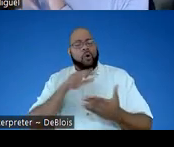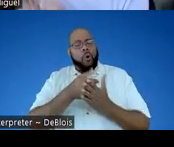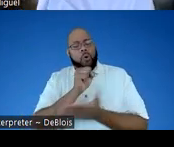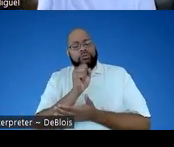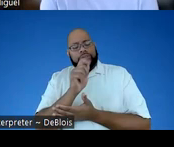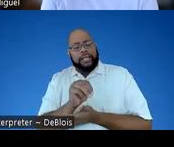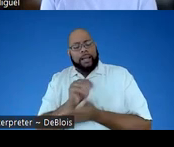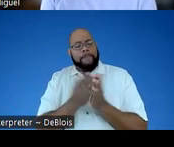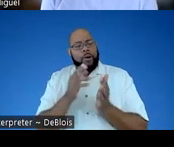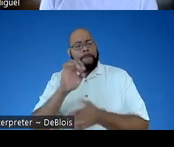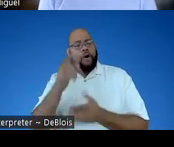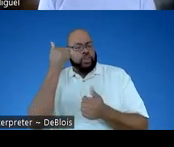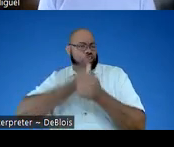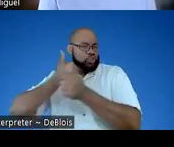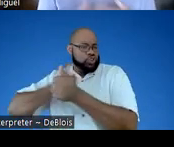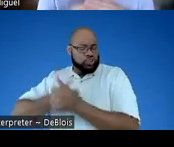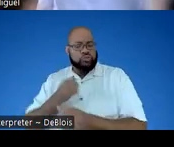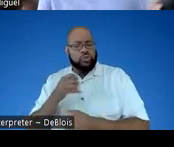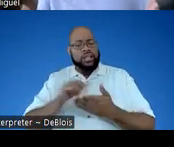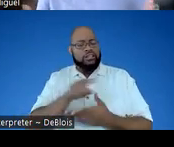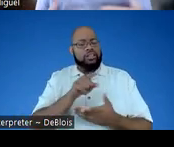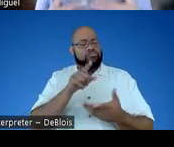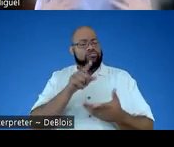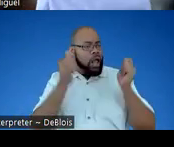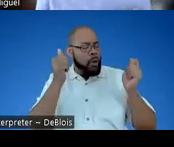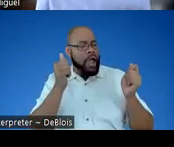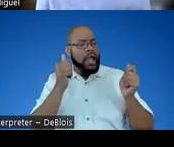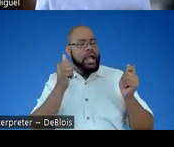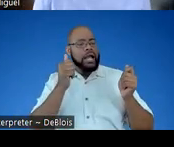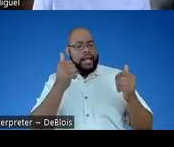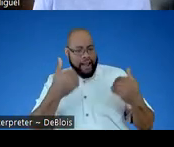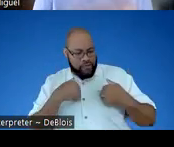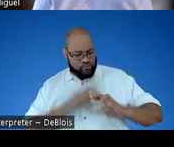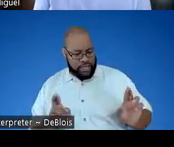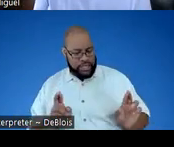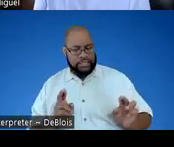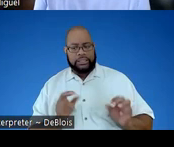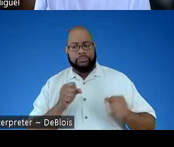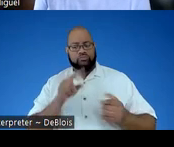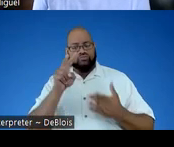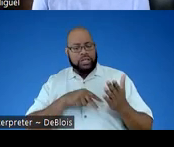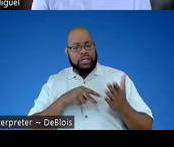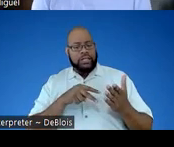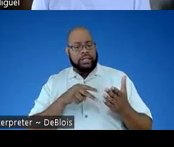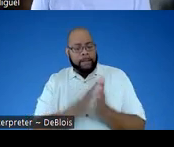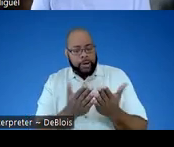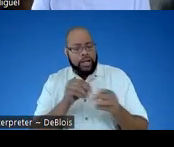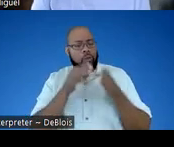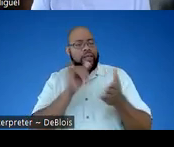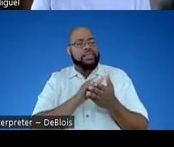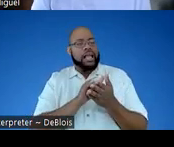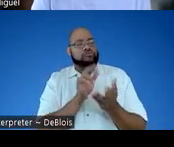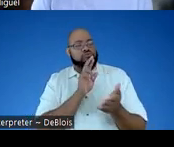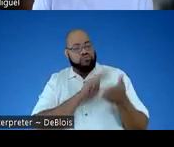STEM bookmarks for each of those. So that they just right away are equipped to read aloud books in a way that's